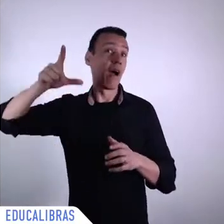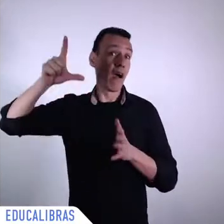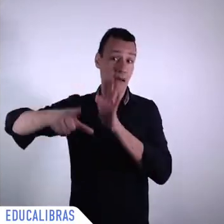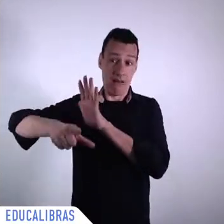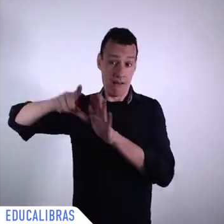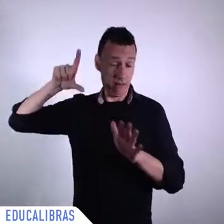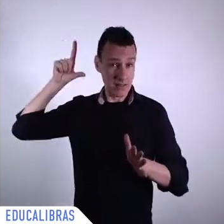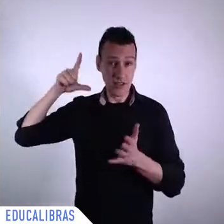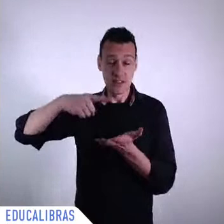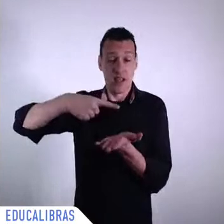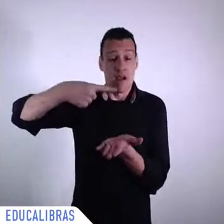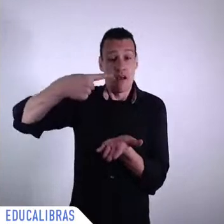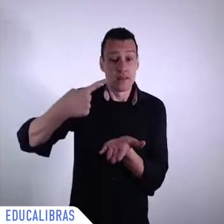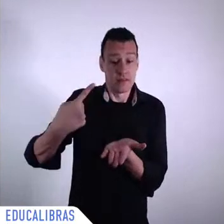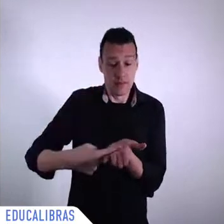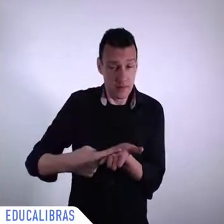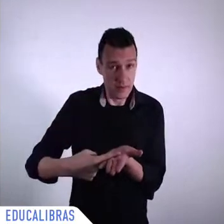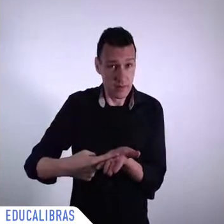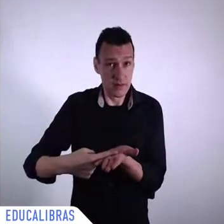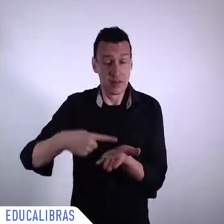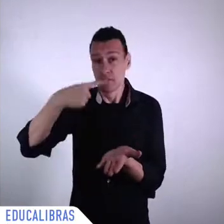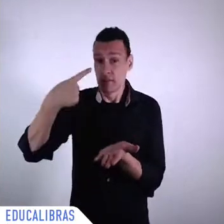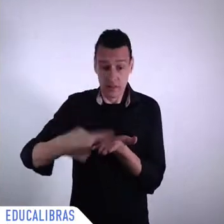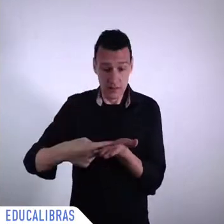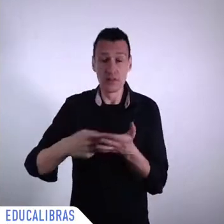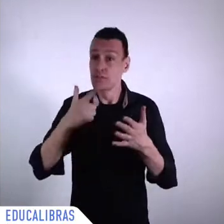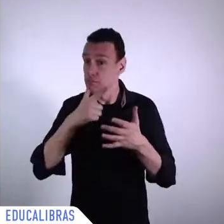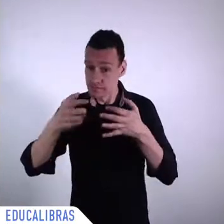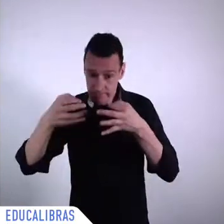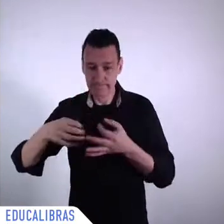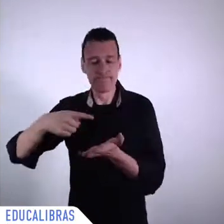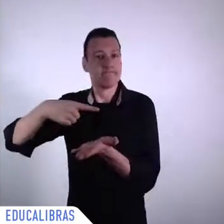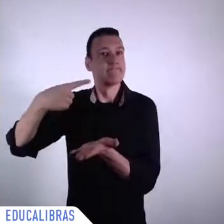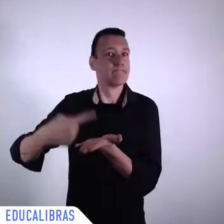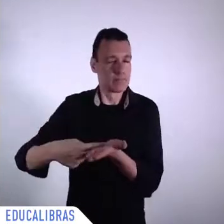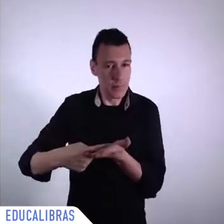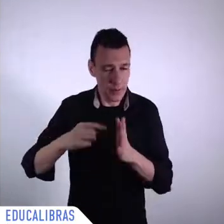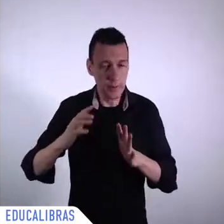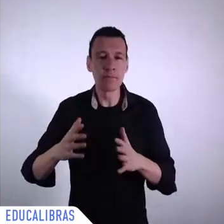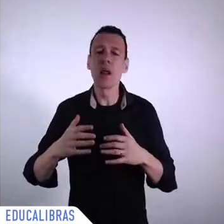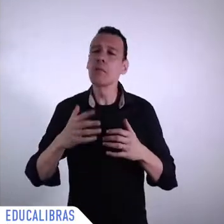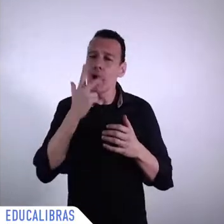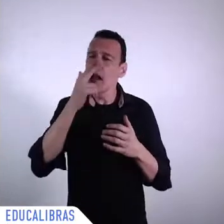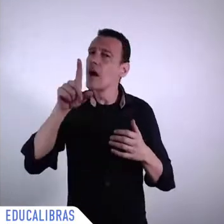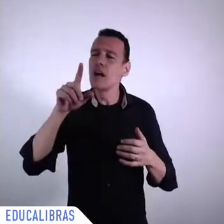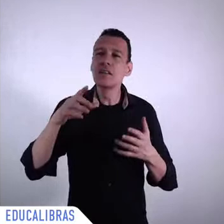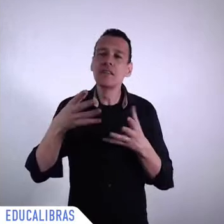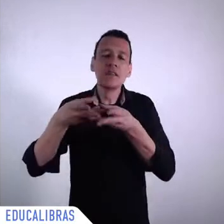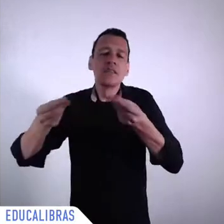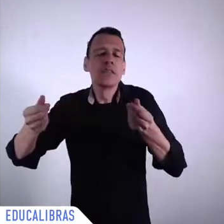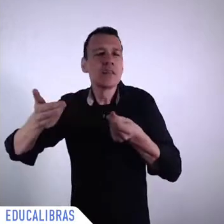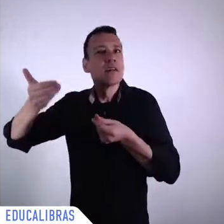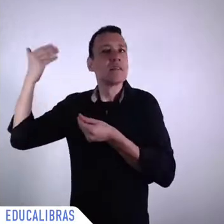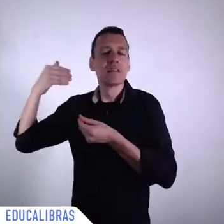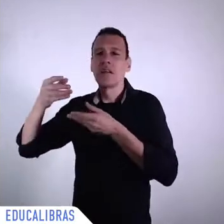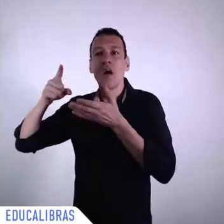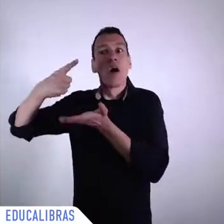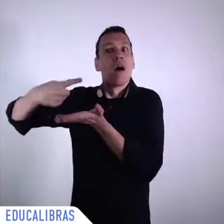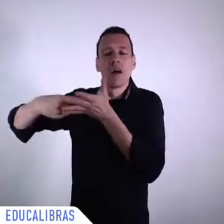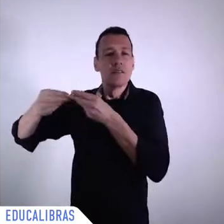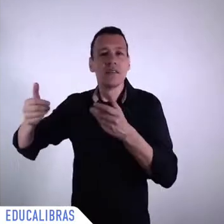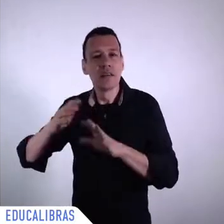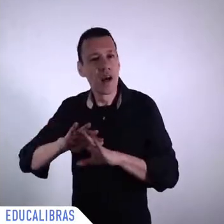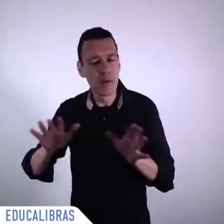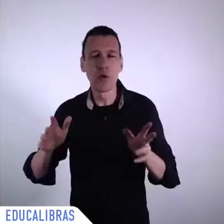and, and Lula, mean, the kind of coup d'etat, lo faire, and so on, and seeing what the president of the most influential, and the most